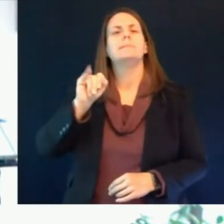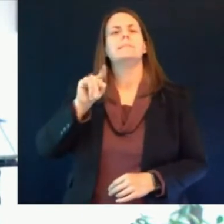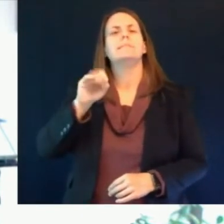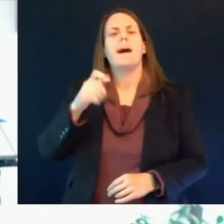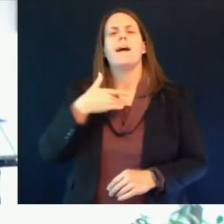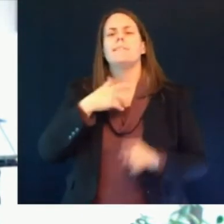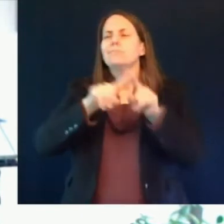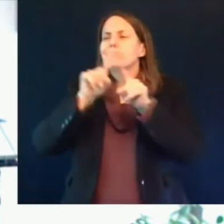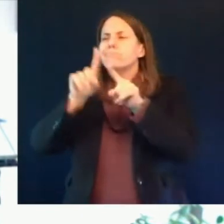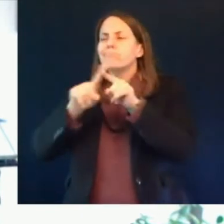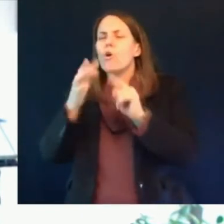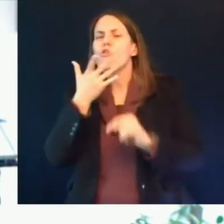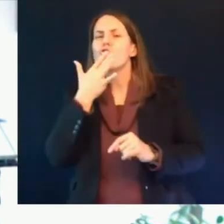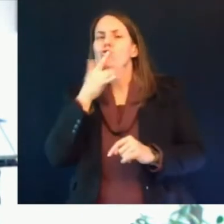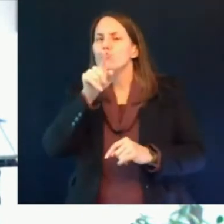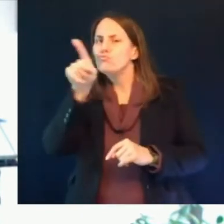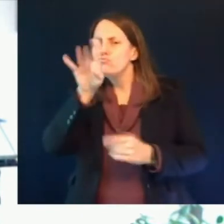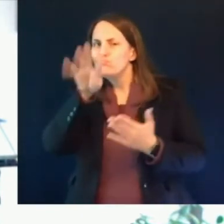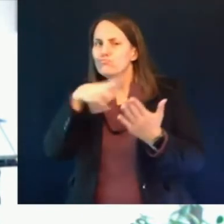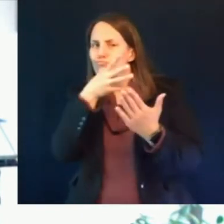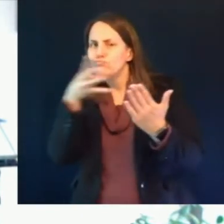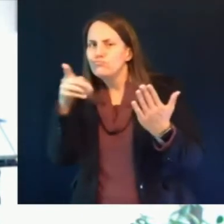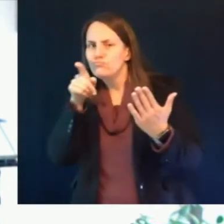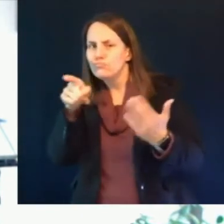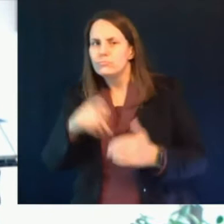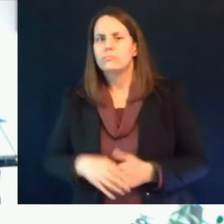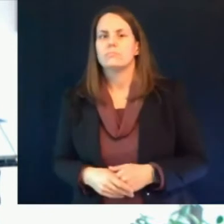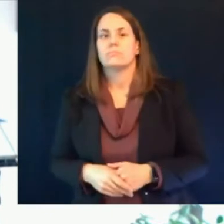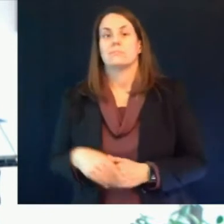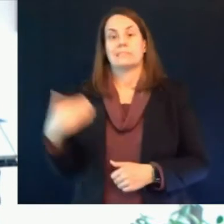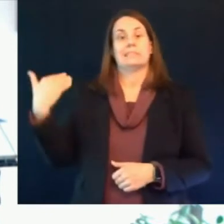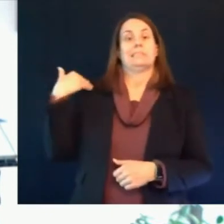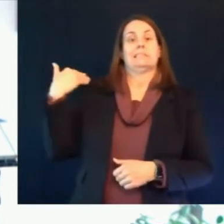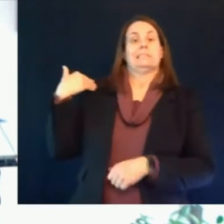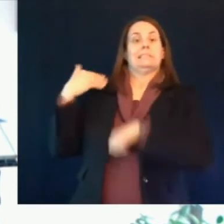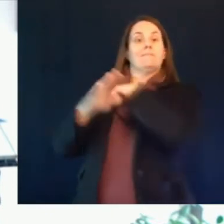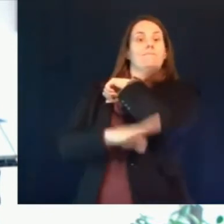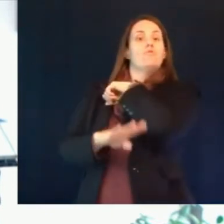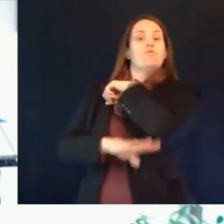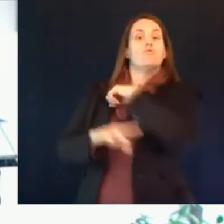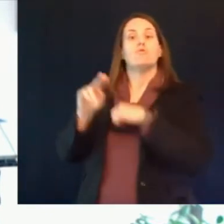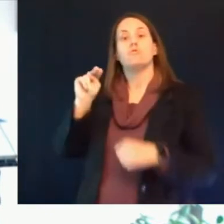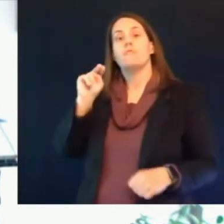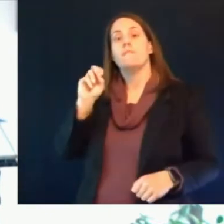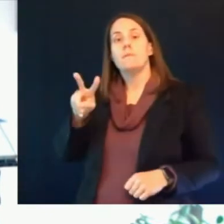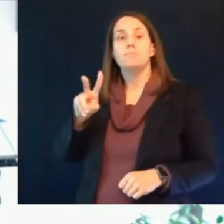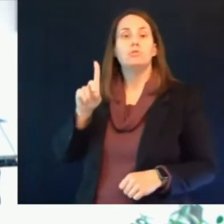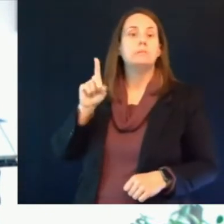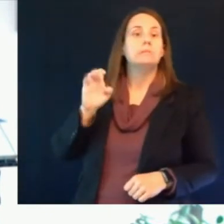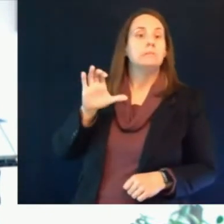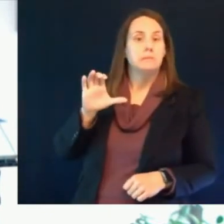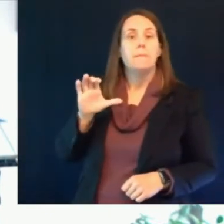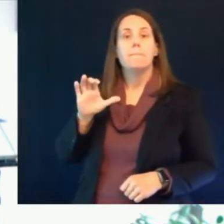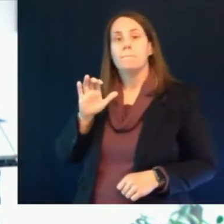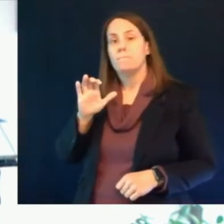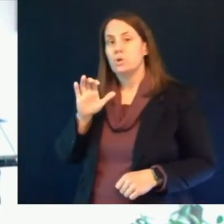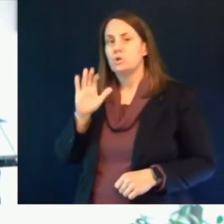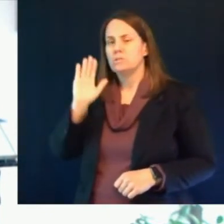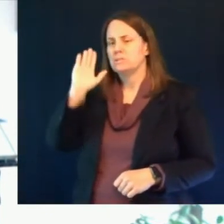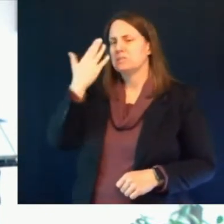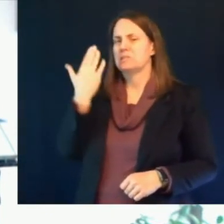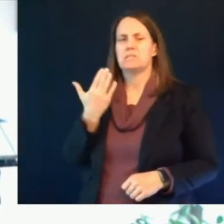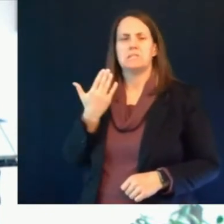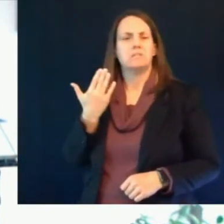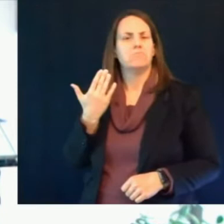november december the smallest proportion meaning the age cohort with the lowest number of cases was those